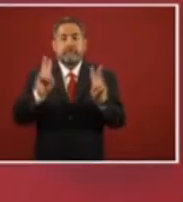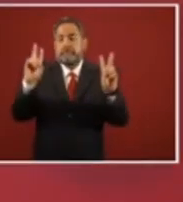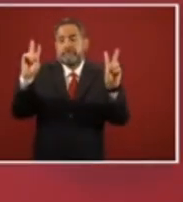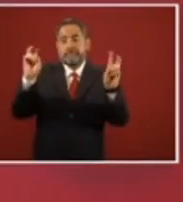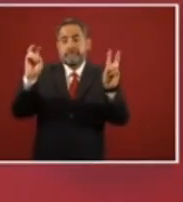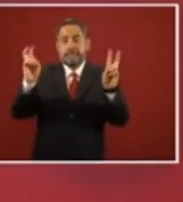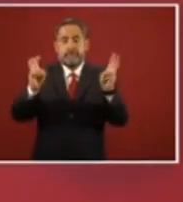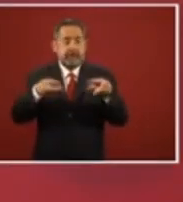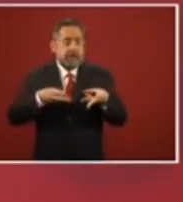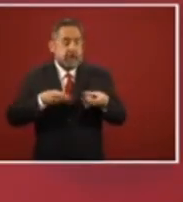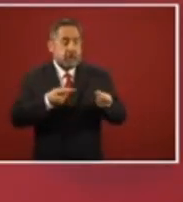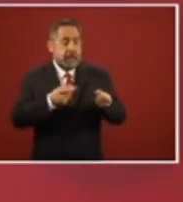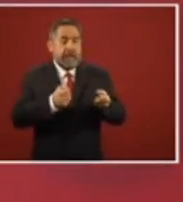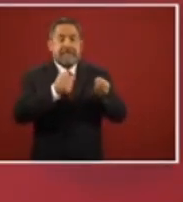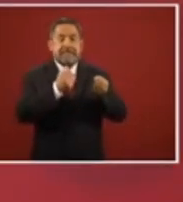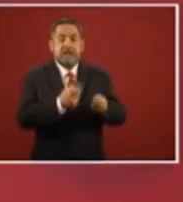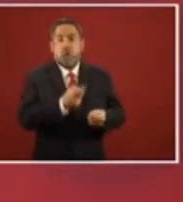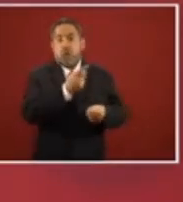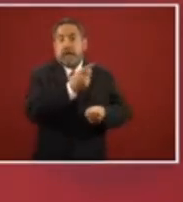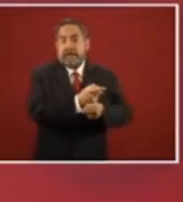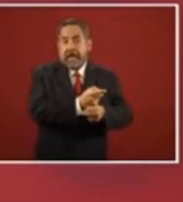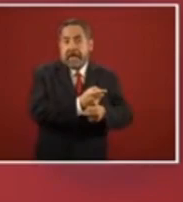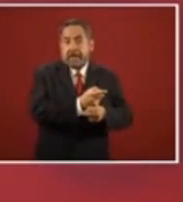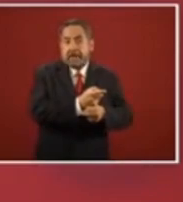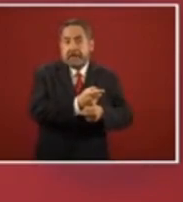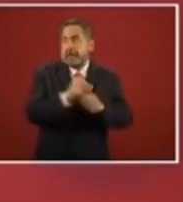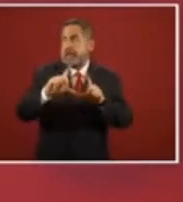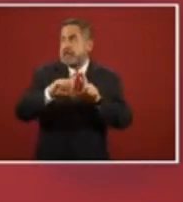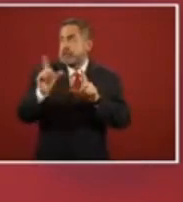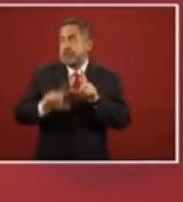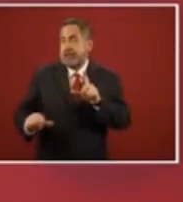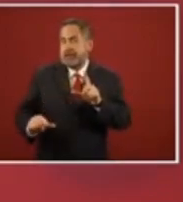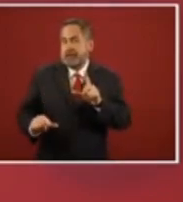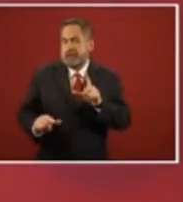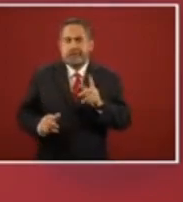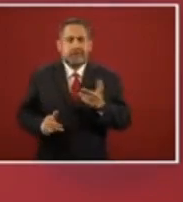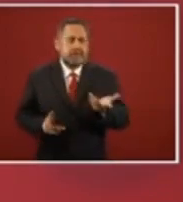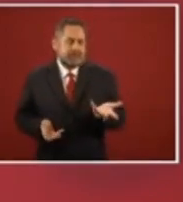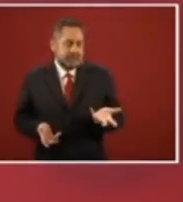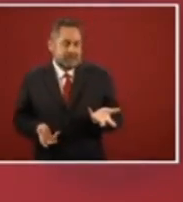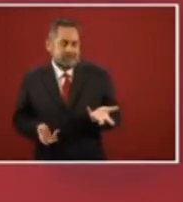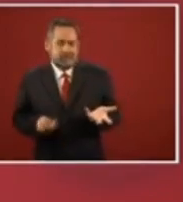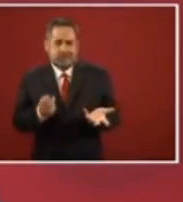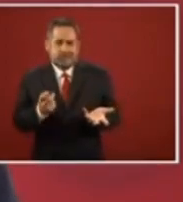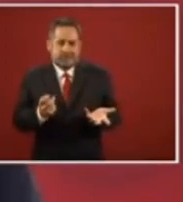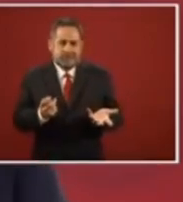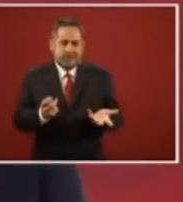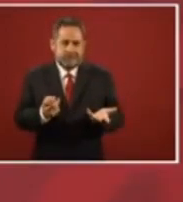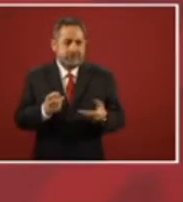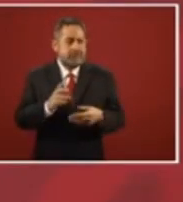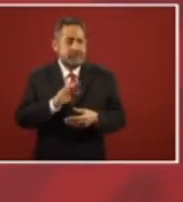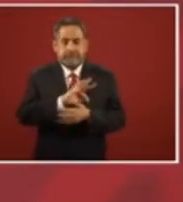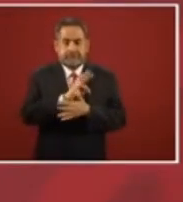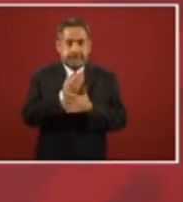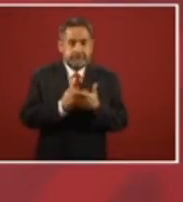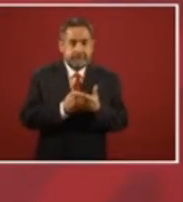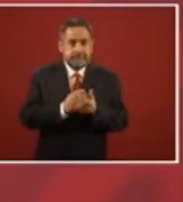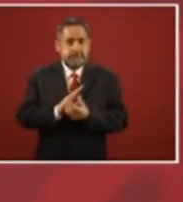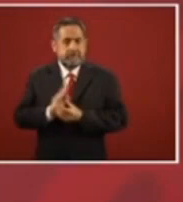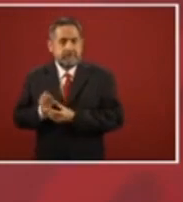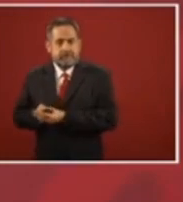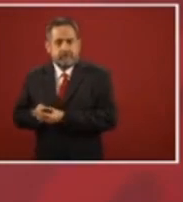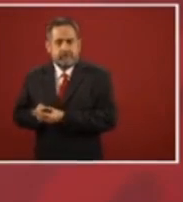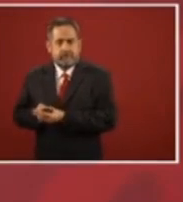Because they were considered a national safety expense. They had